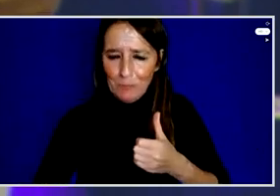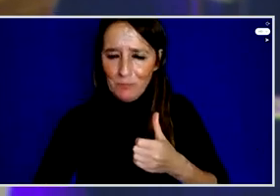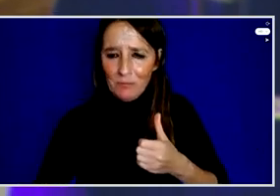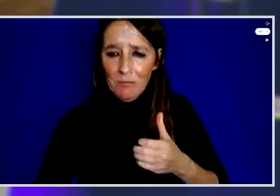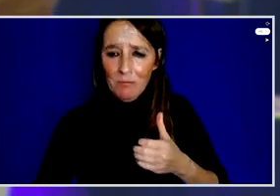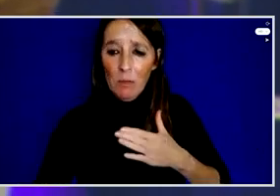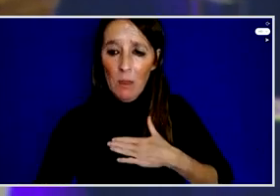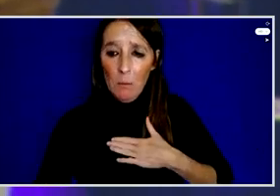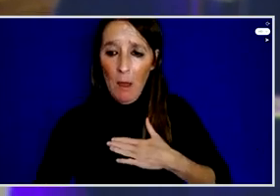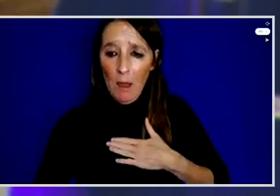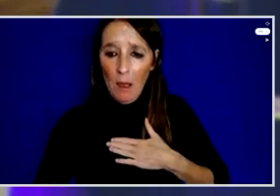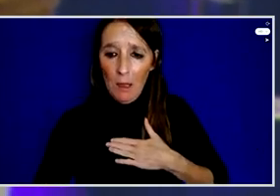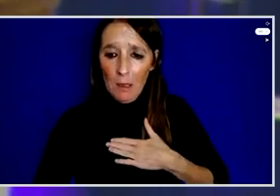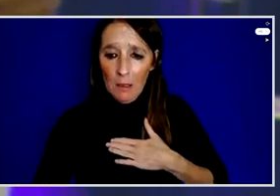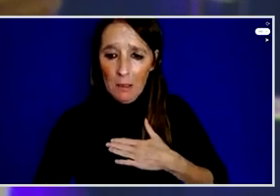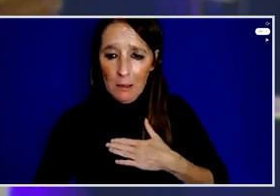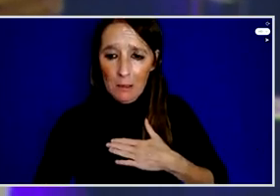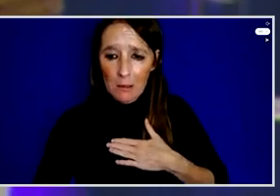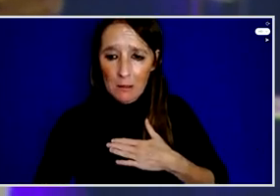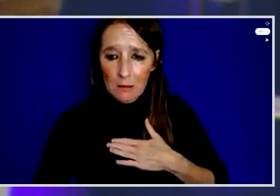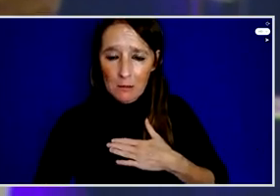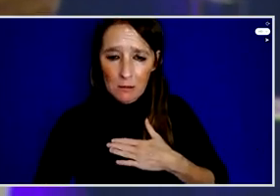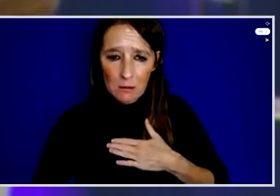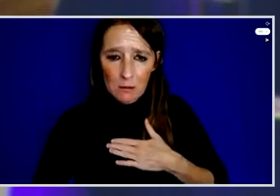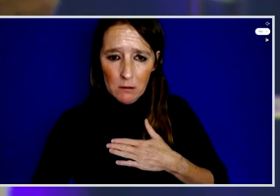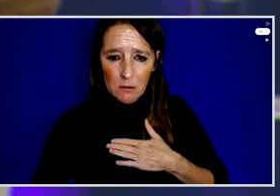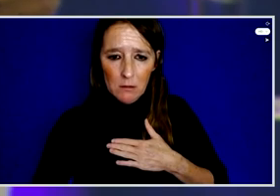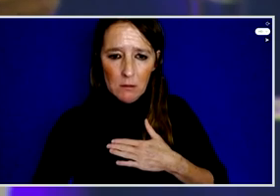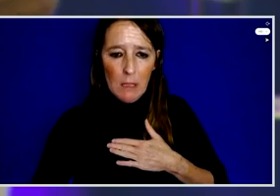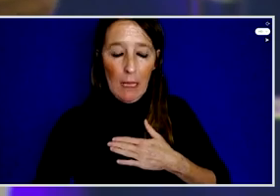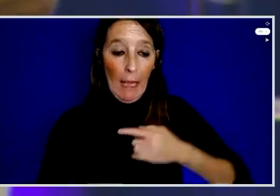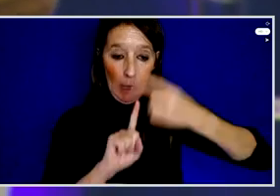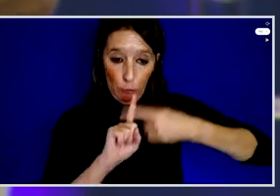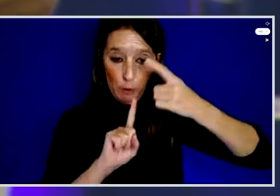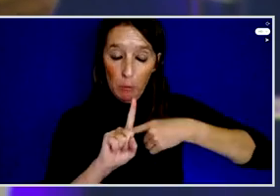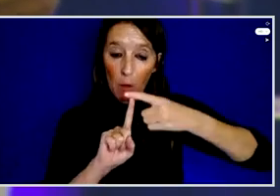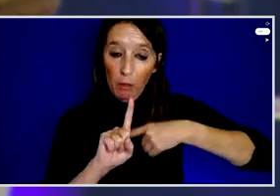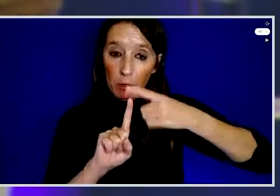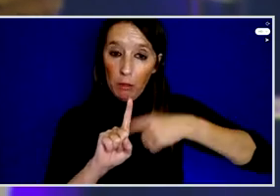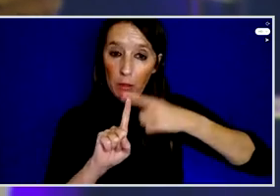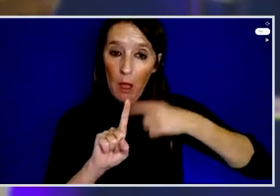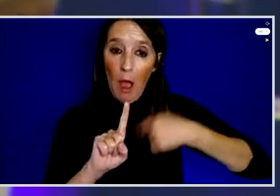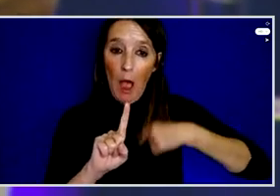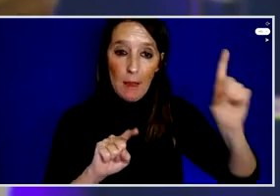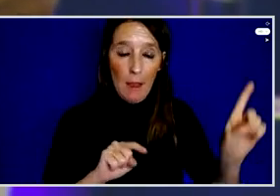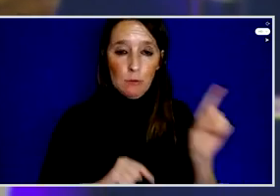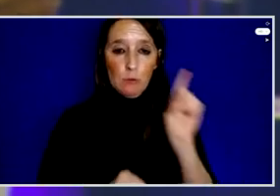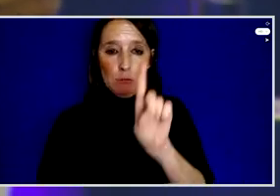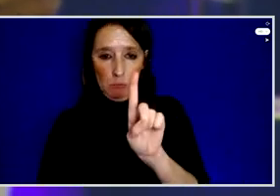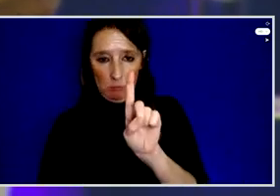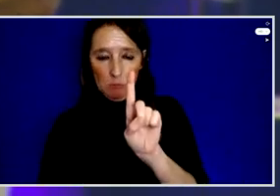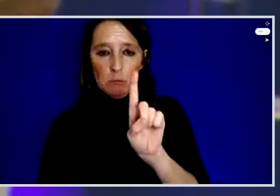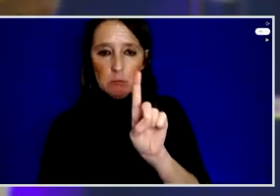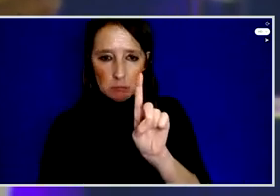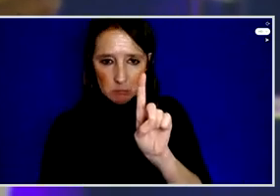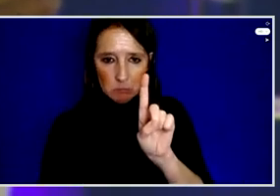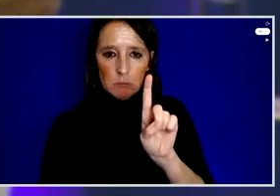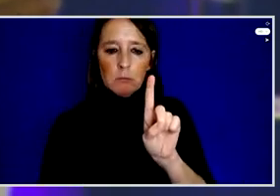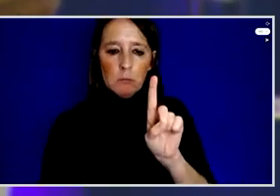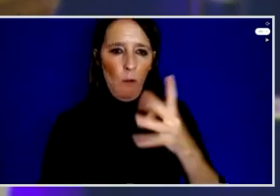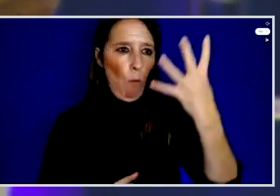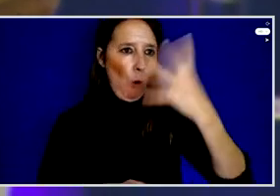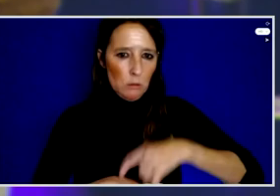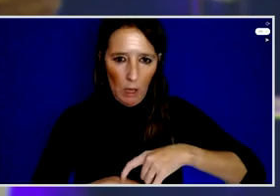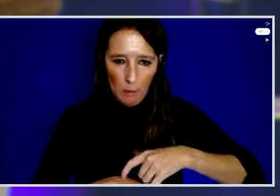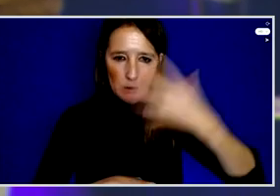it's gone one and a half year. Every month, I have to appear in the court four times, five times. They